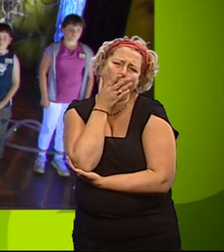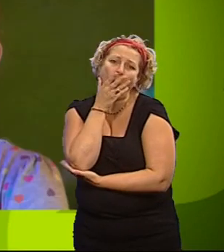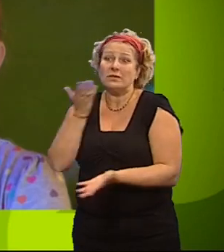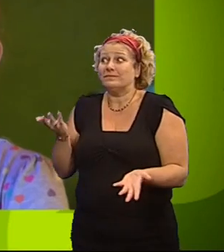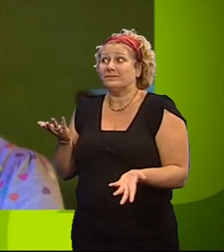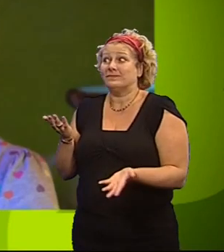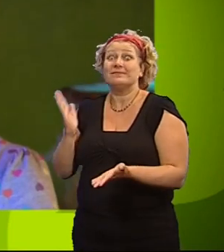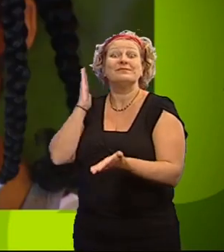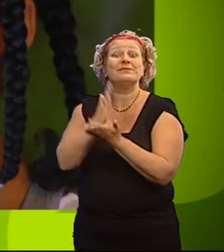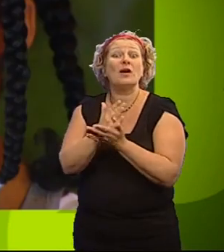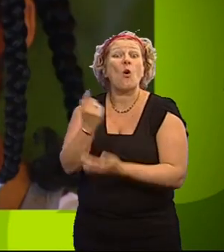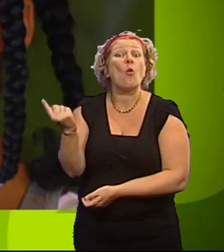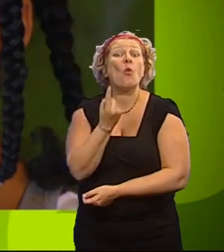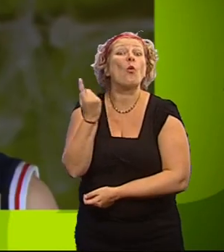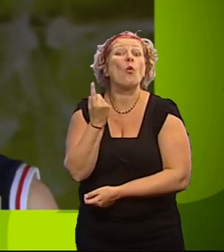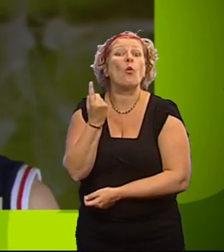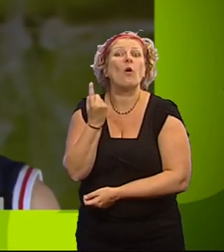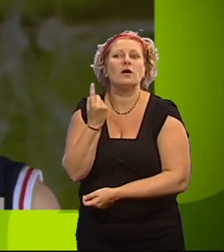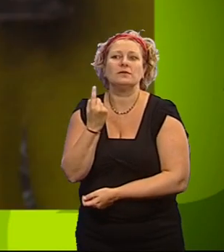saboteur was in fact